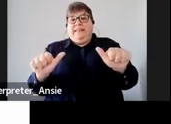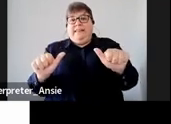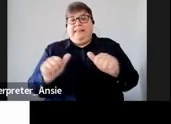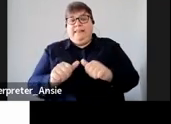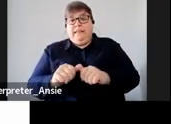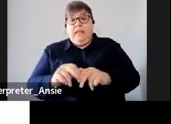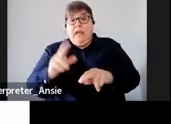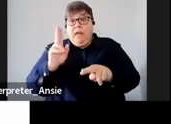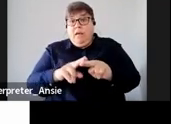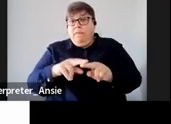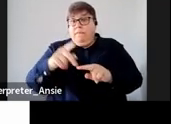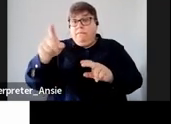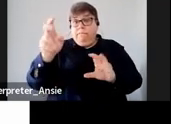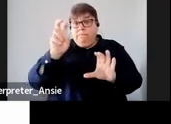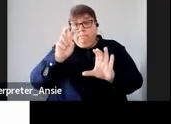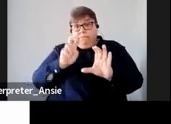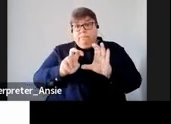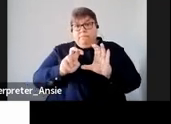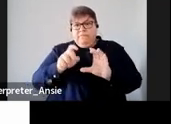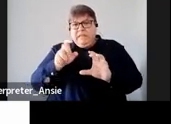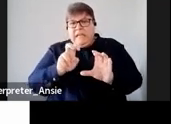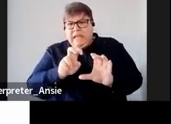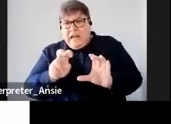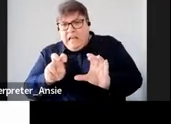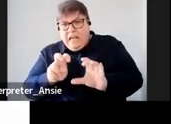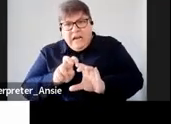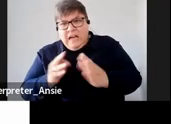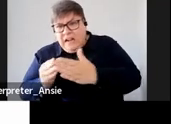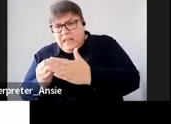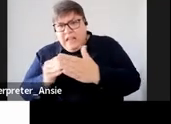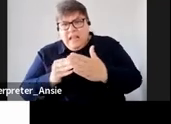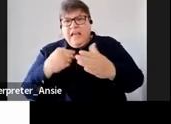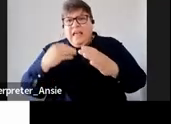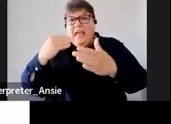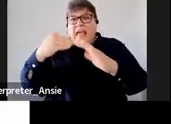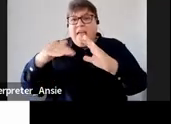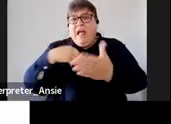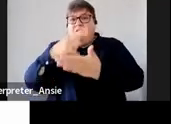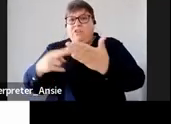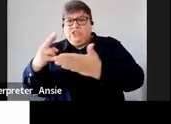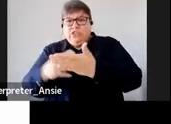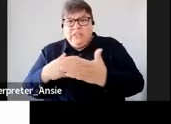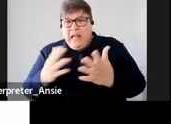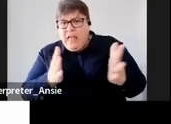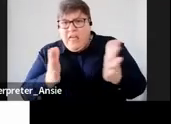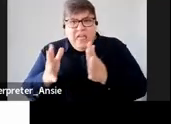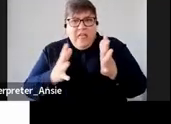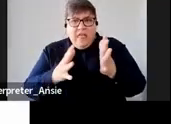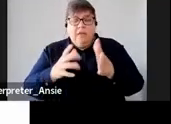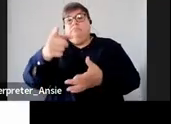you come to across the lectures when you do your e-filing registration what you can do as well you can book